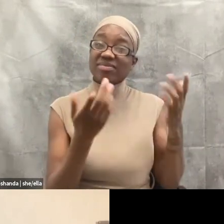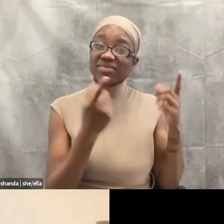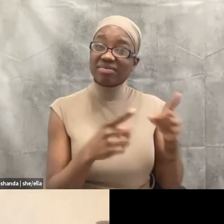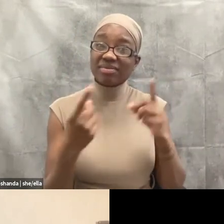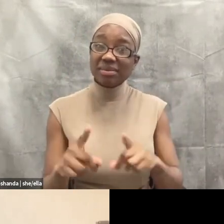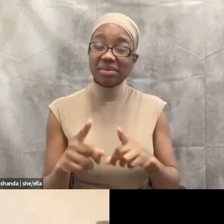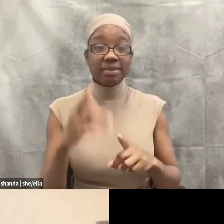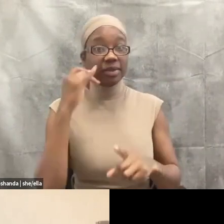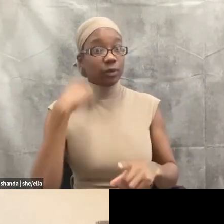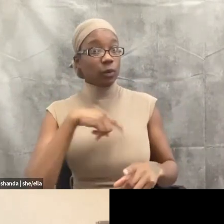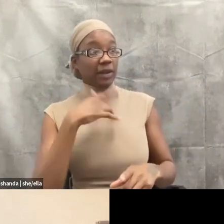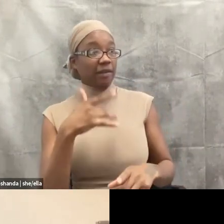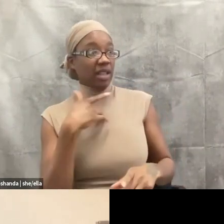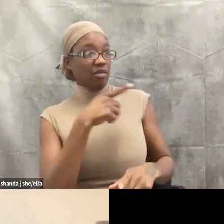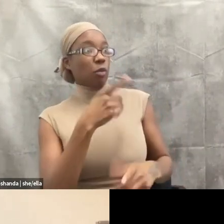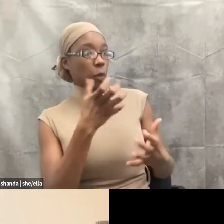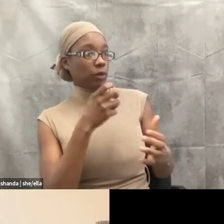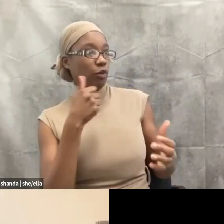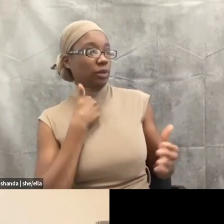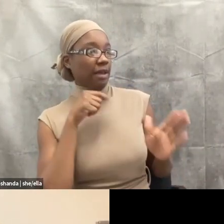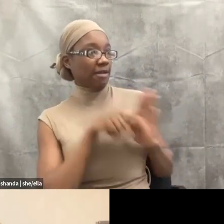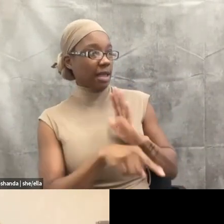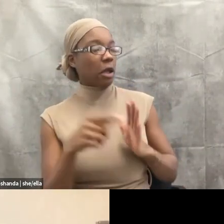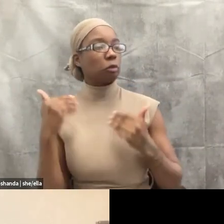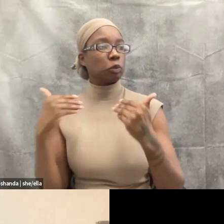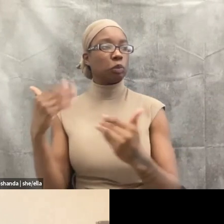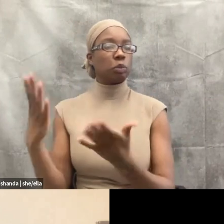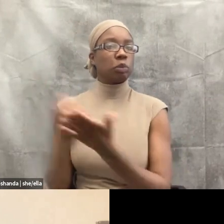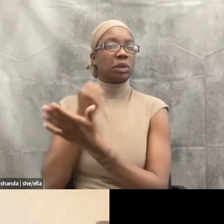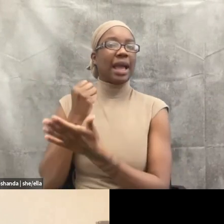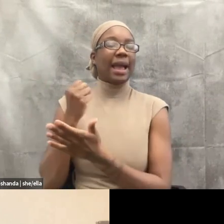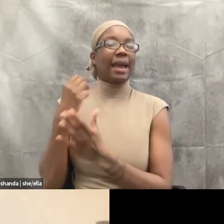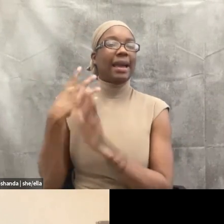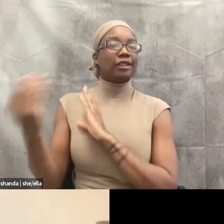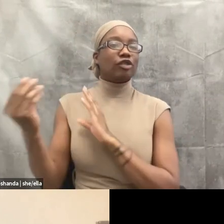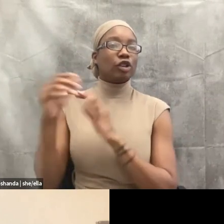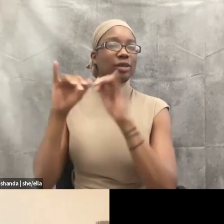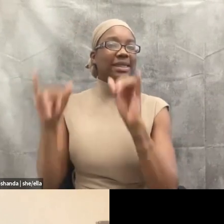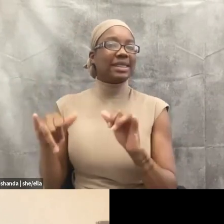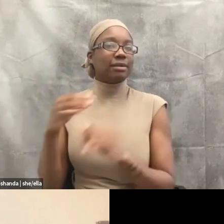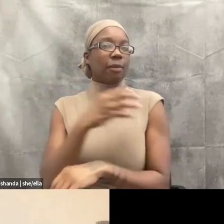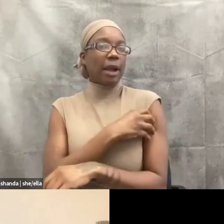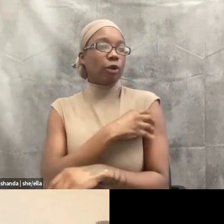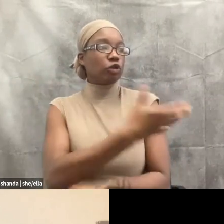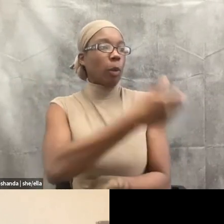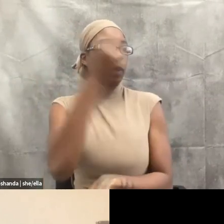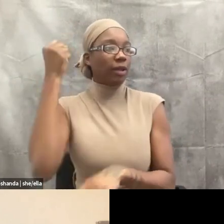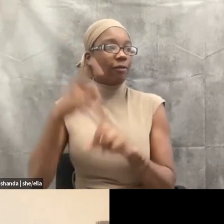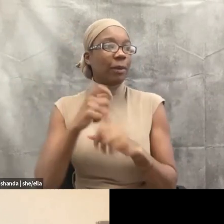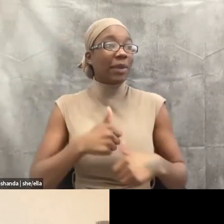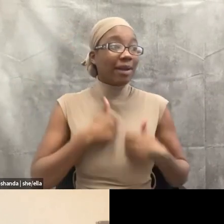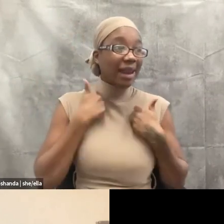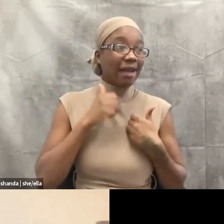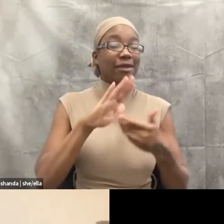external systems of power, um, to pull people out of their lives and out of their communities whenever they're having these